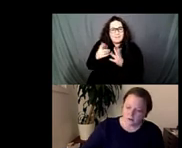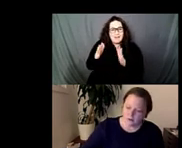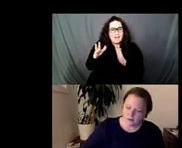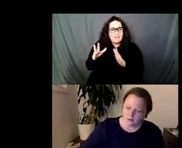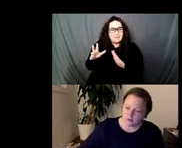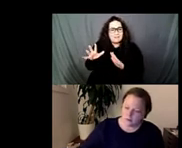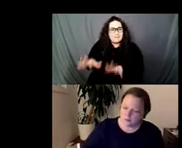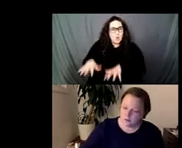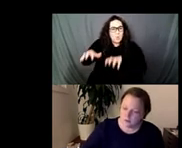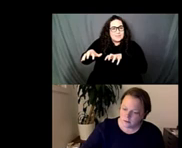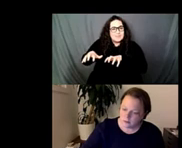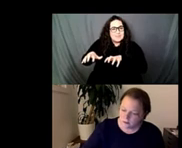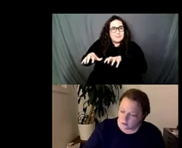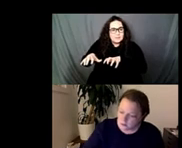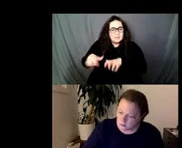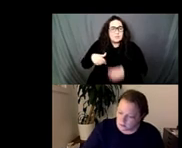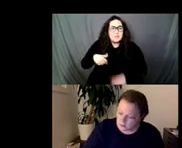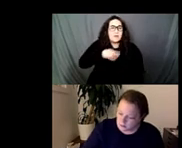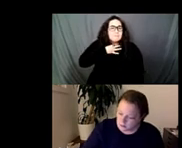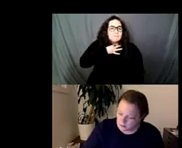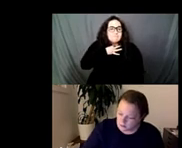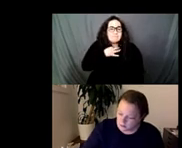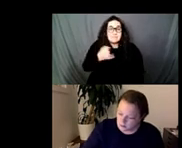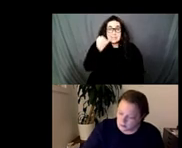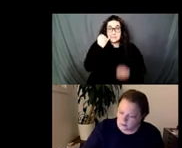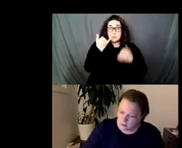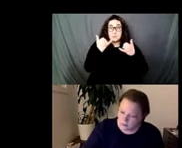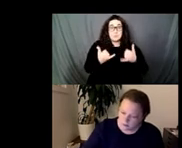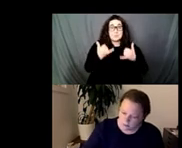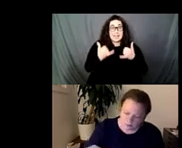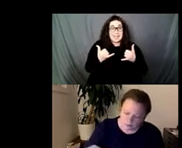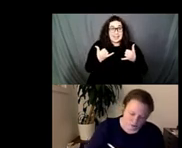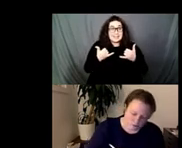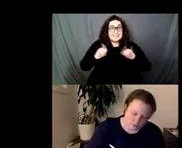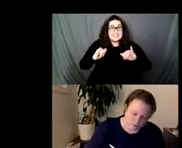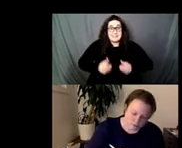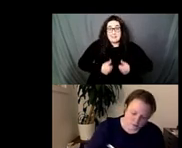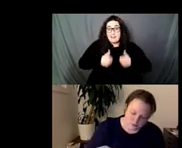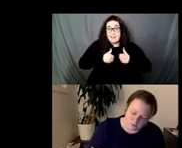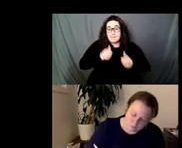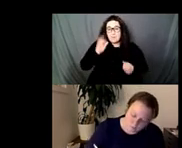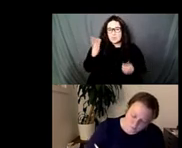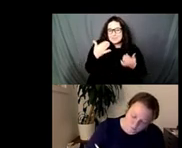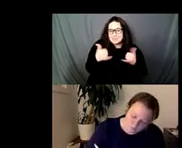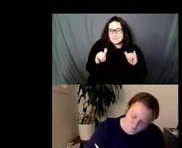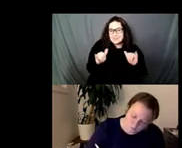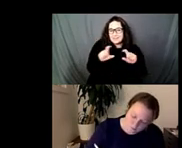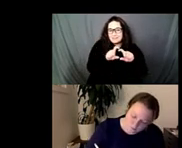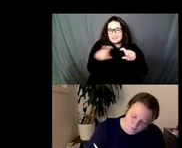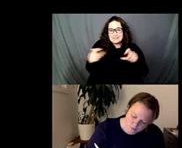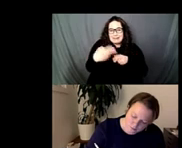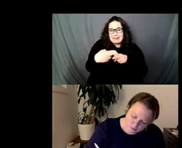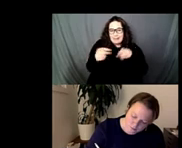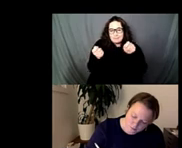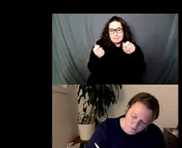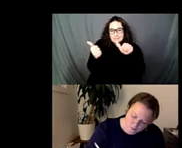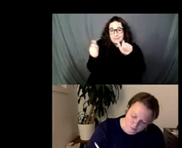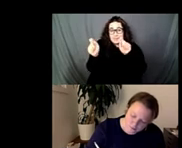diacritical marks would have remained out of publications at this point or not right so some of the pressure I was trying to put